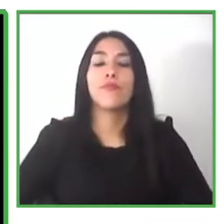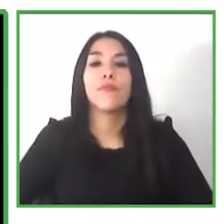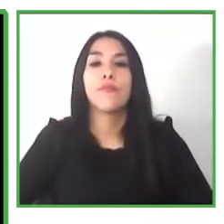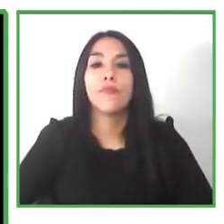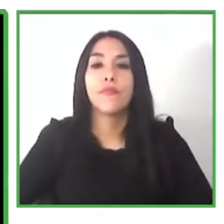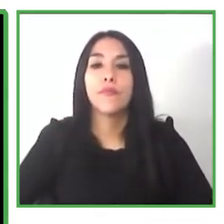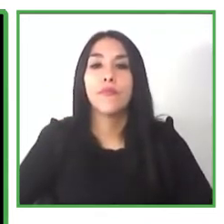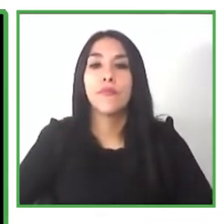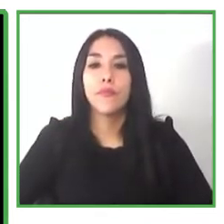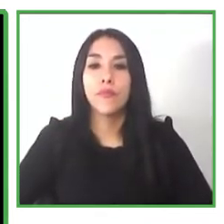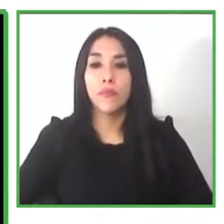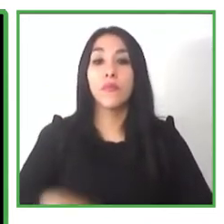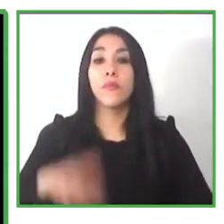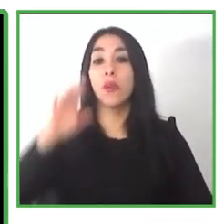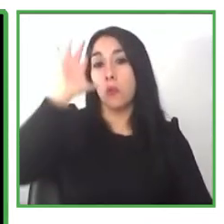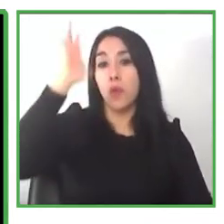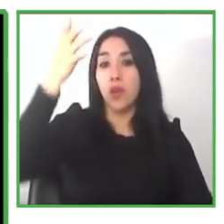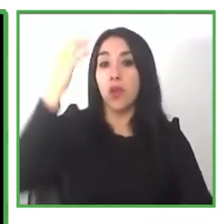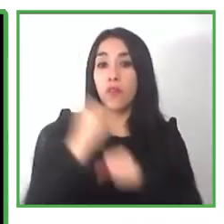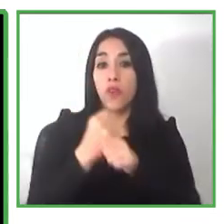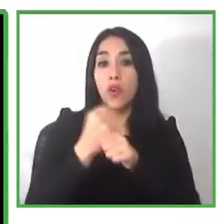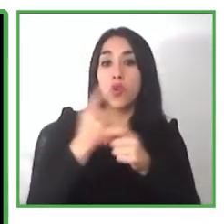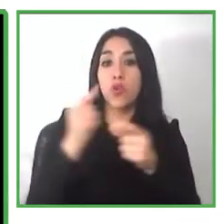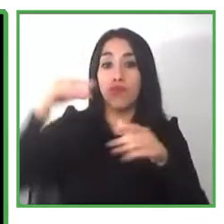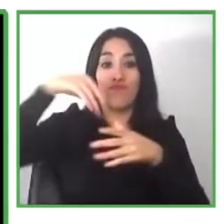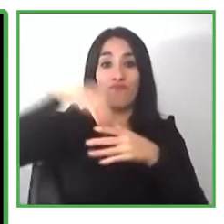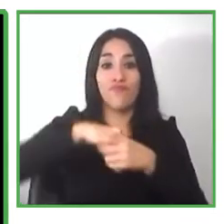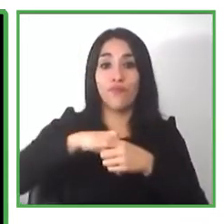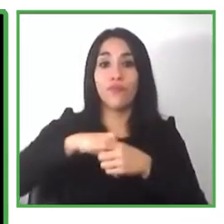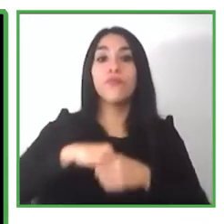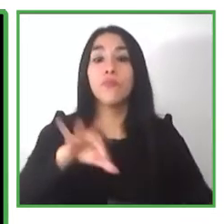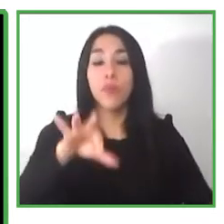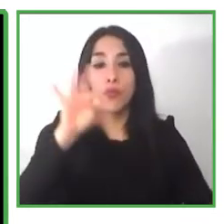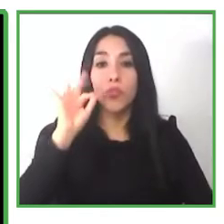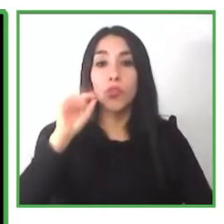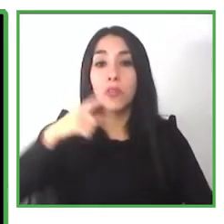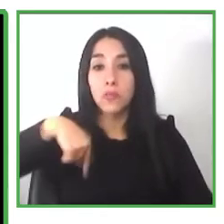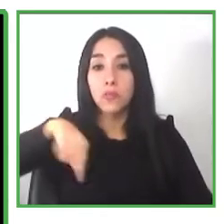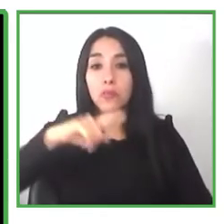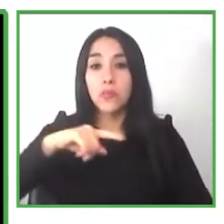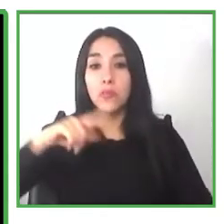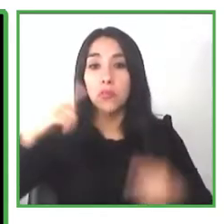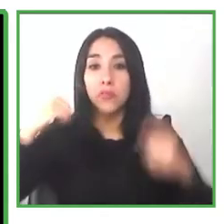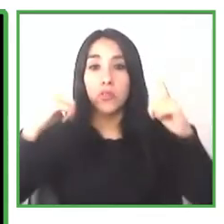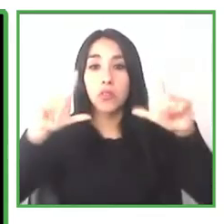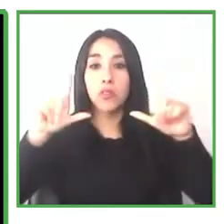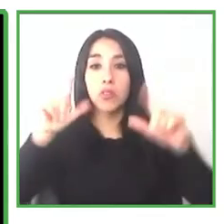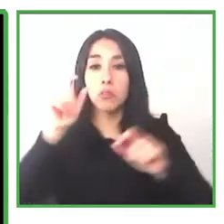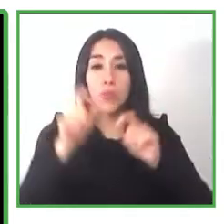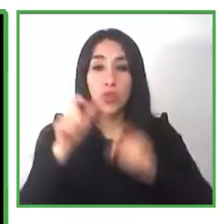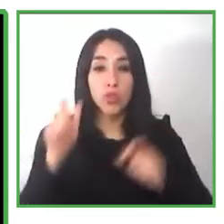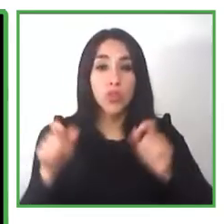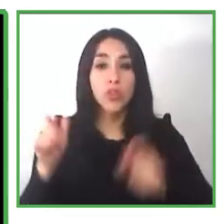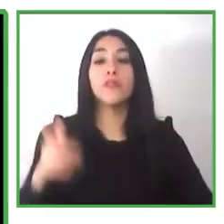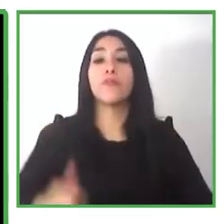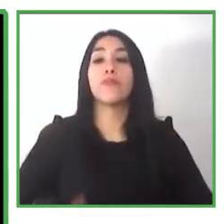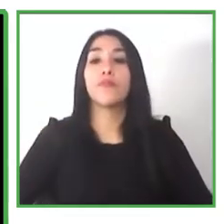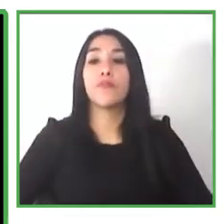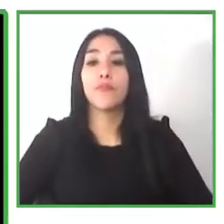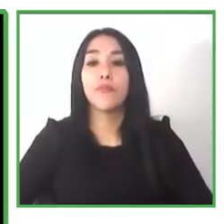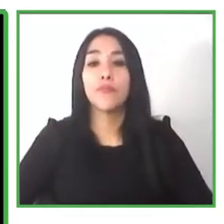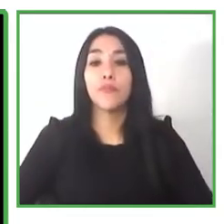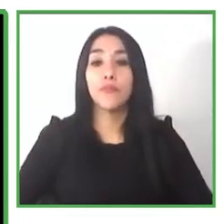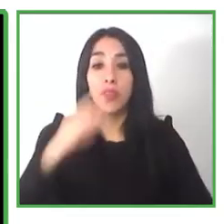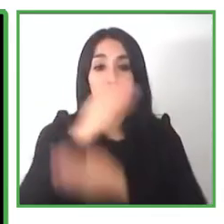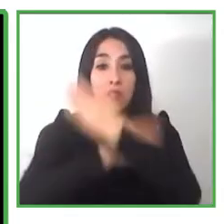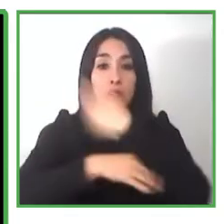they explained their discrimination that they face every day in their lives i'd like now to hand you over to jamie and for